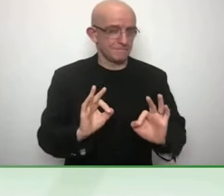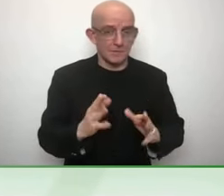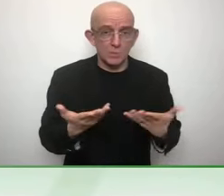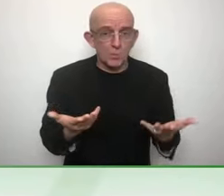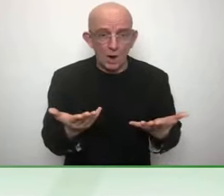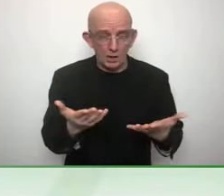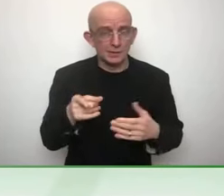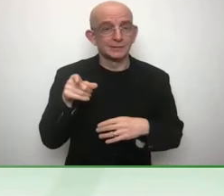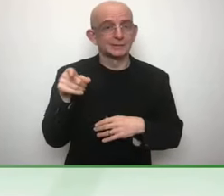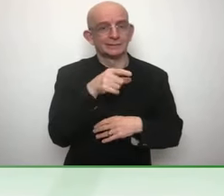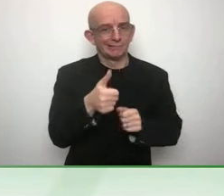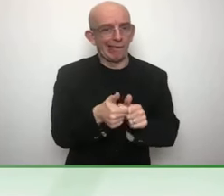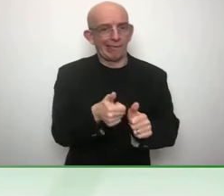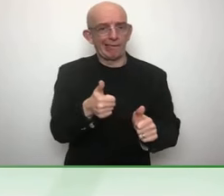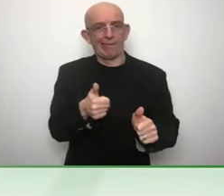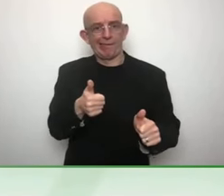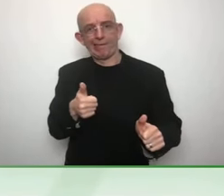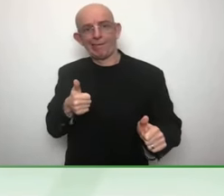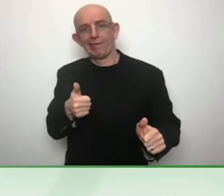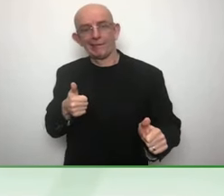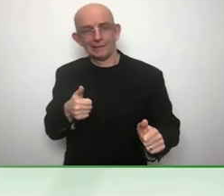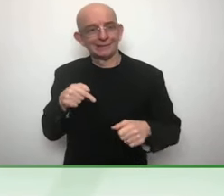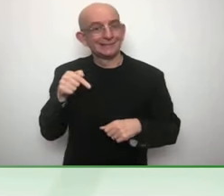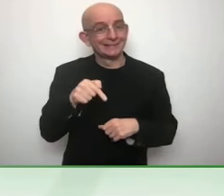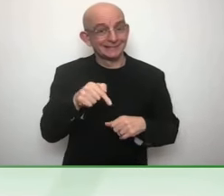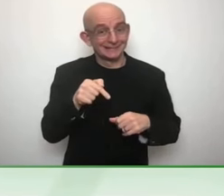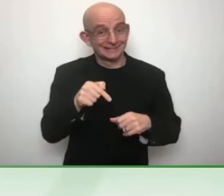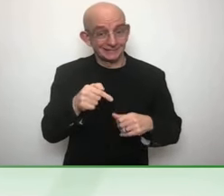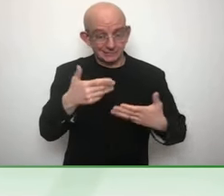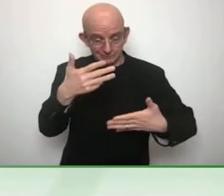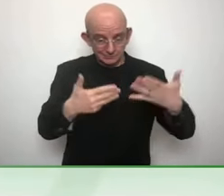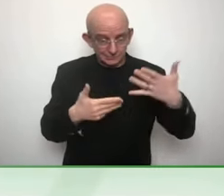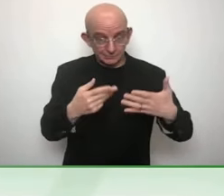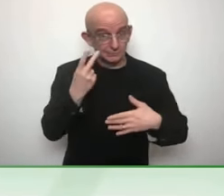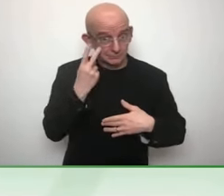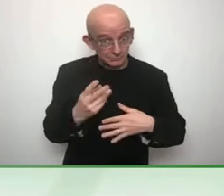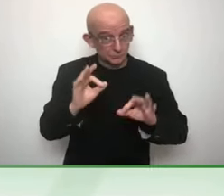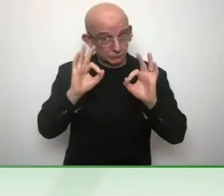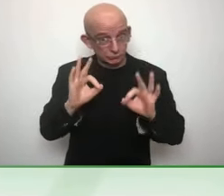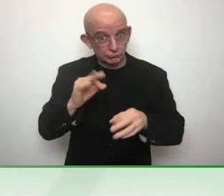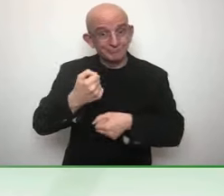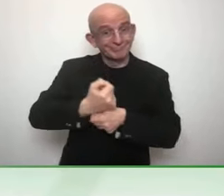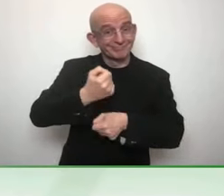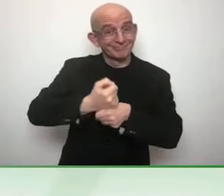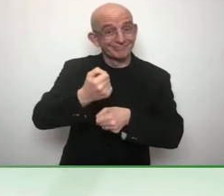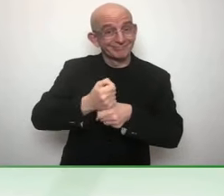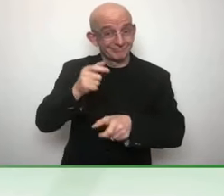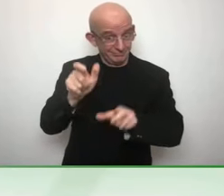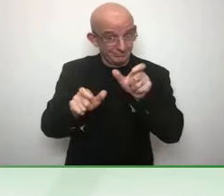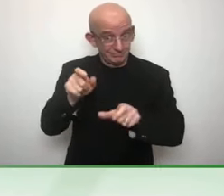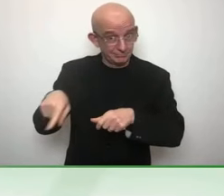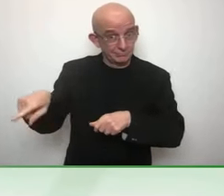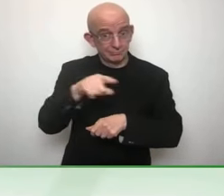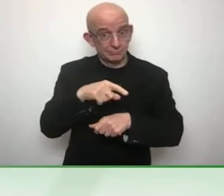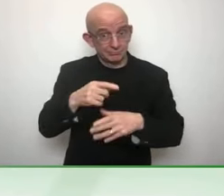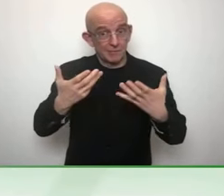But I'm just outlining this challenge. But as Caroline said, I think this SDGs are very